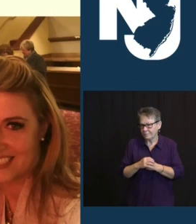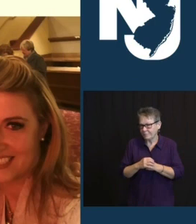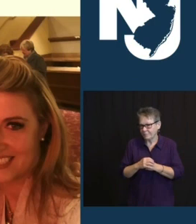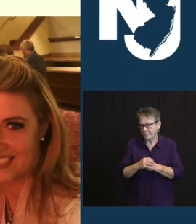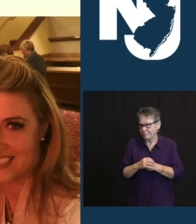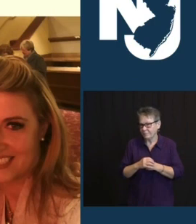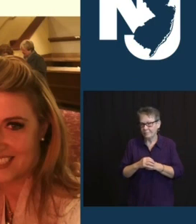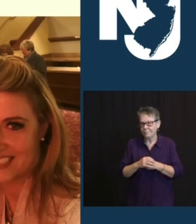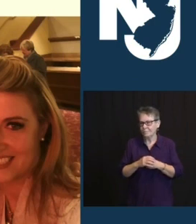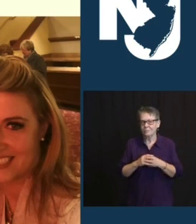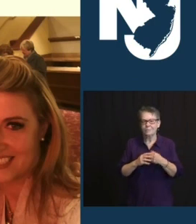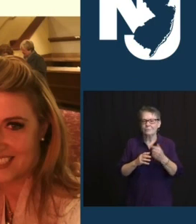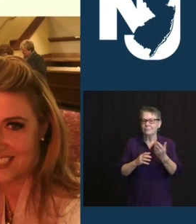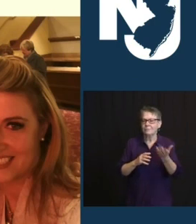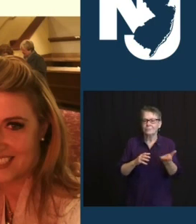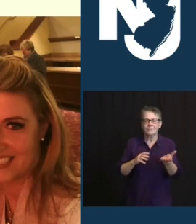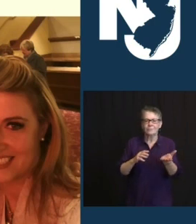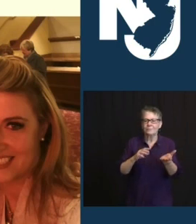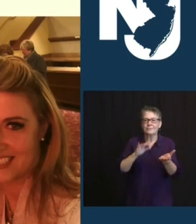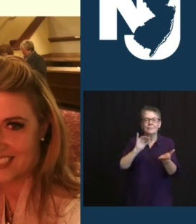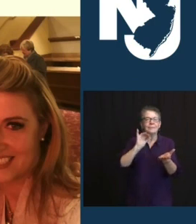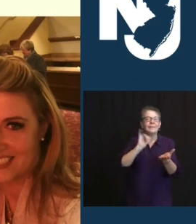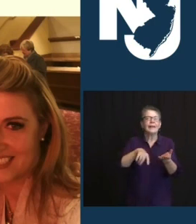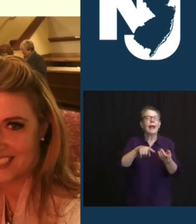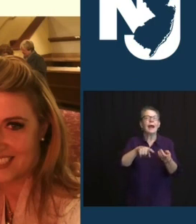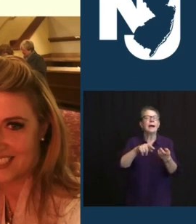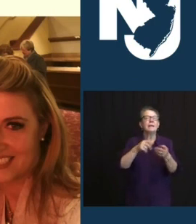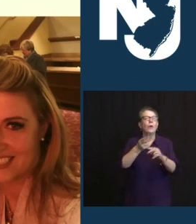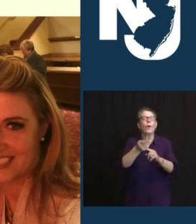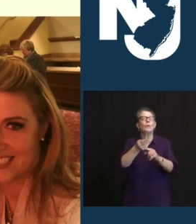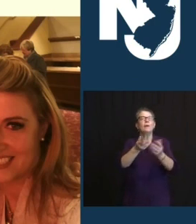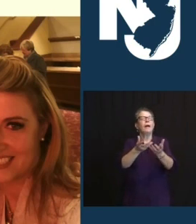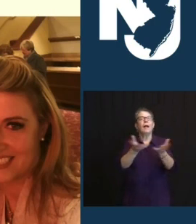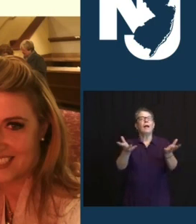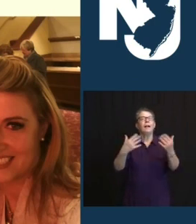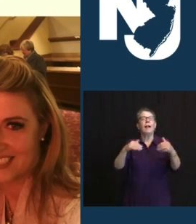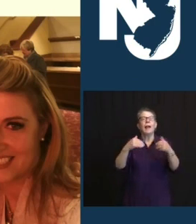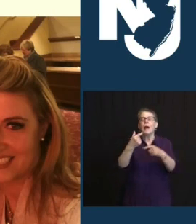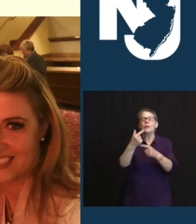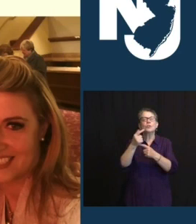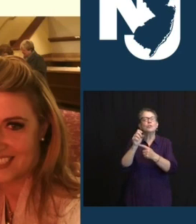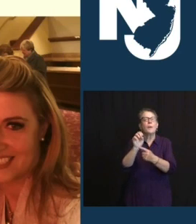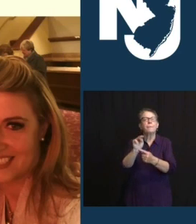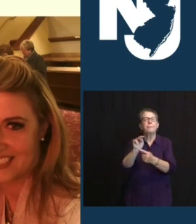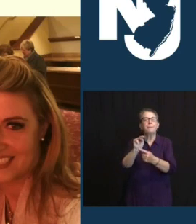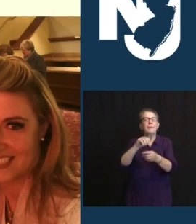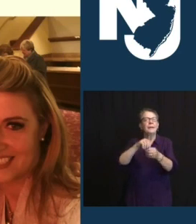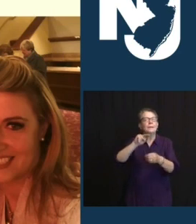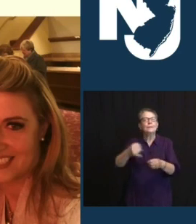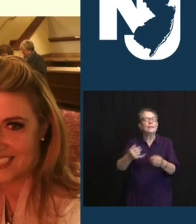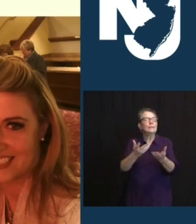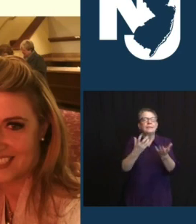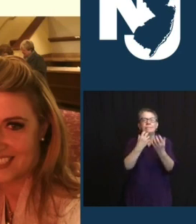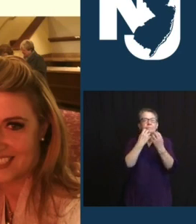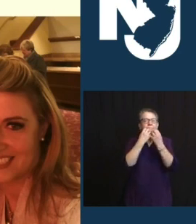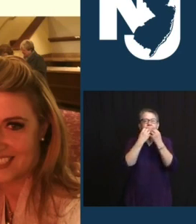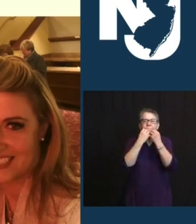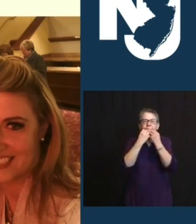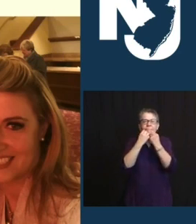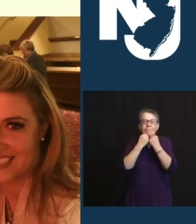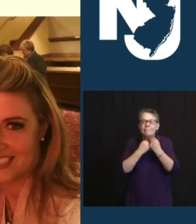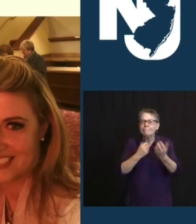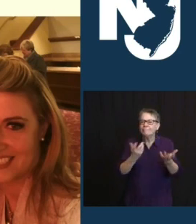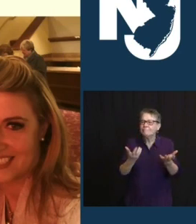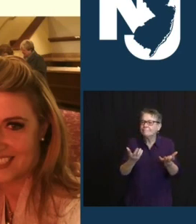CERSEY SHORE GYM. AND I CAN'T WAIT TO STOP BY AND SEE HARRY, MARINE, AND THEIR TEAM. BY THE WAY, CHECK THEM OUT, THEGRENVILLE.COM